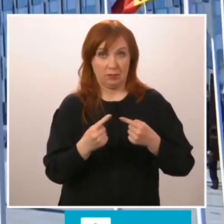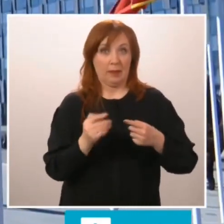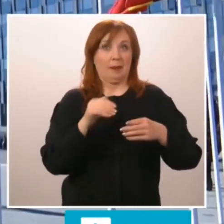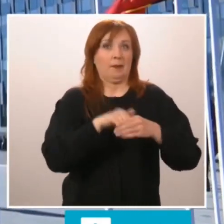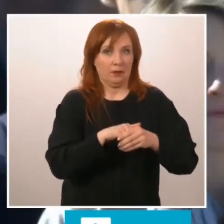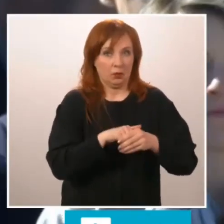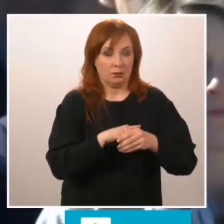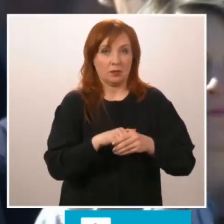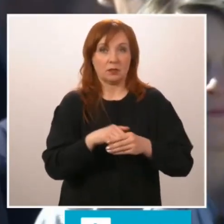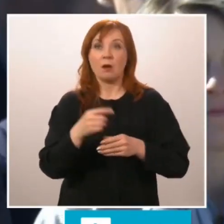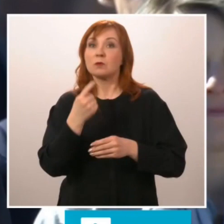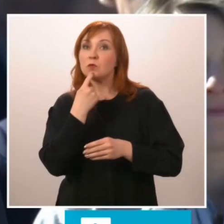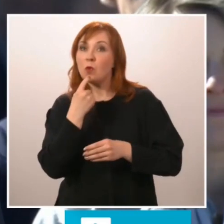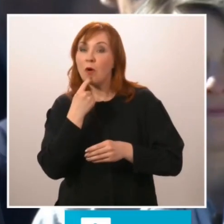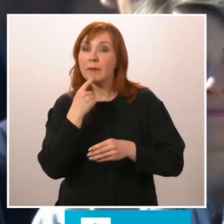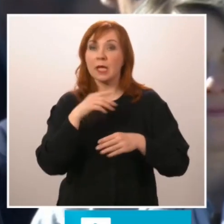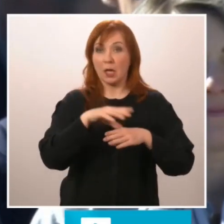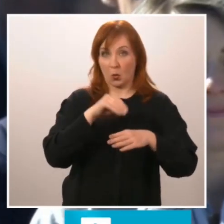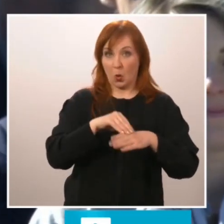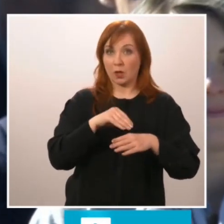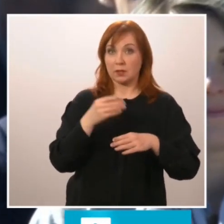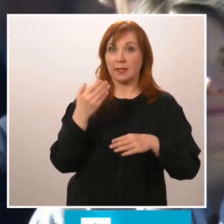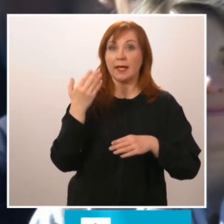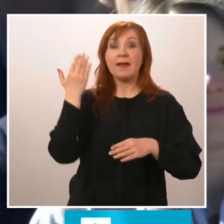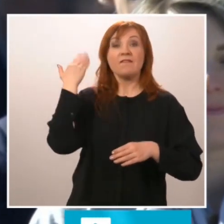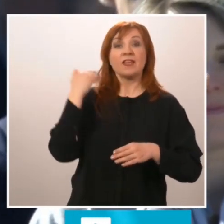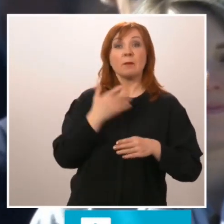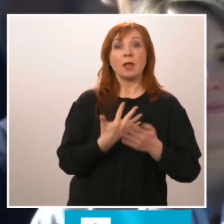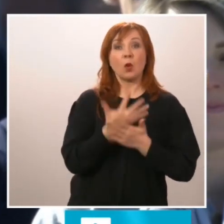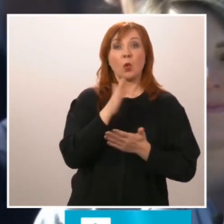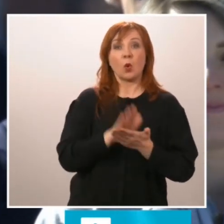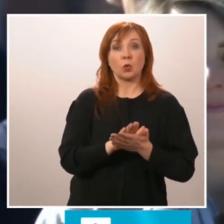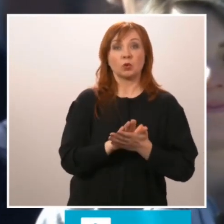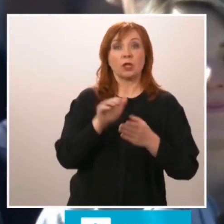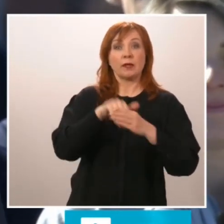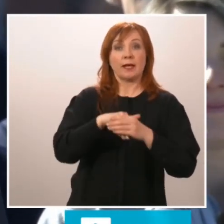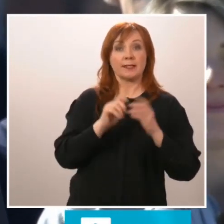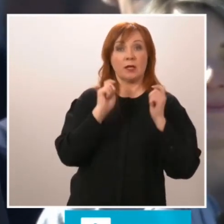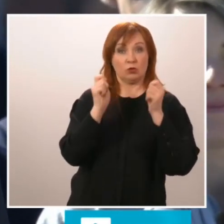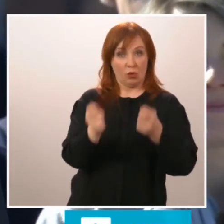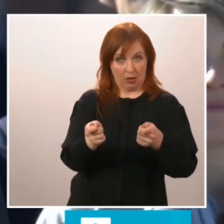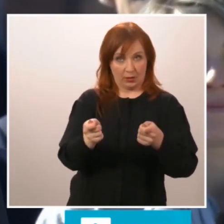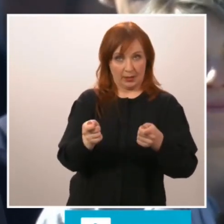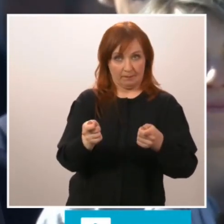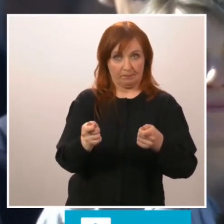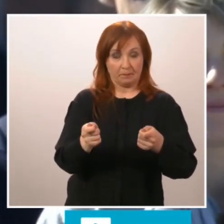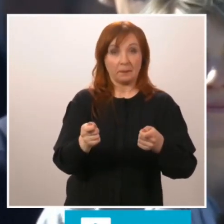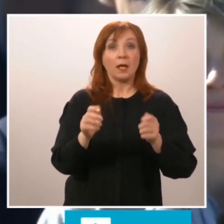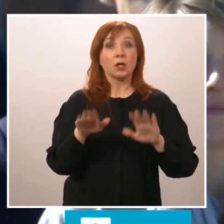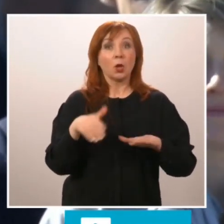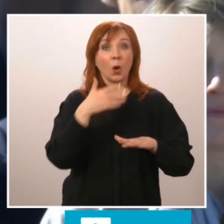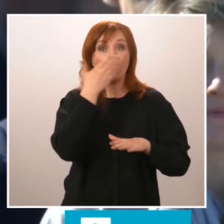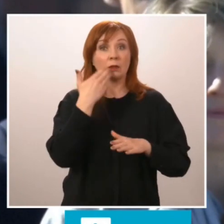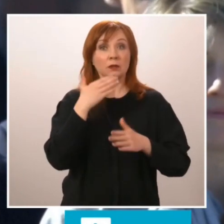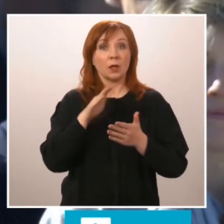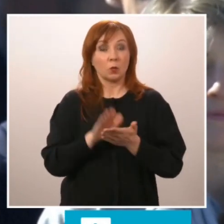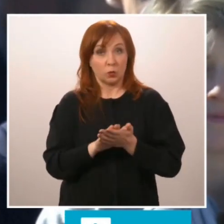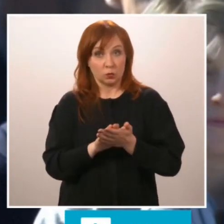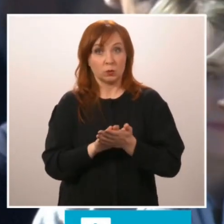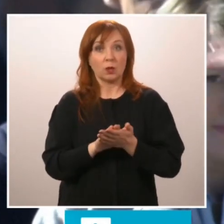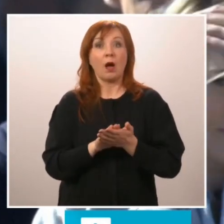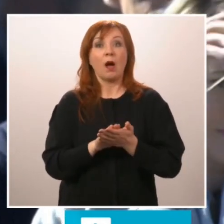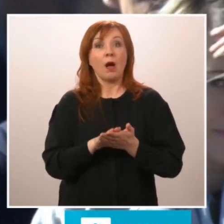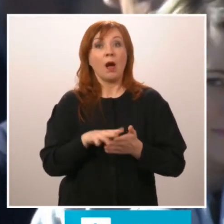Sweden applied for membership last May. In June, at our summit in Madrid, every ally